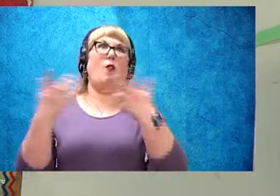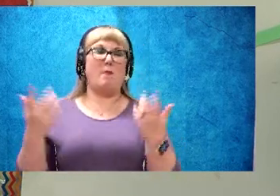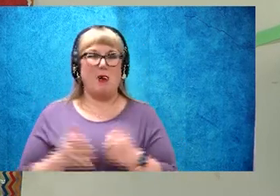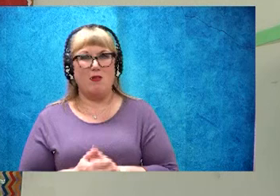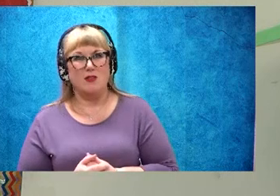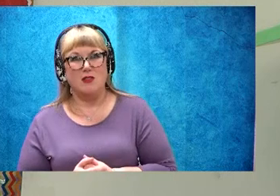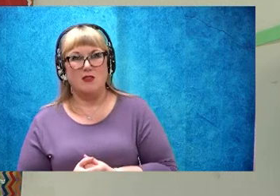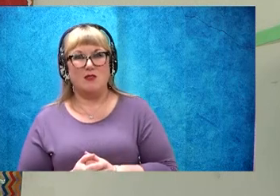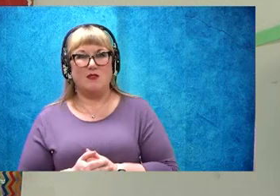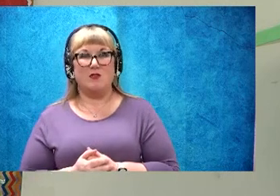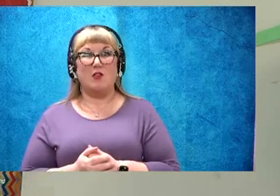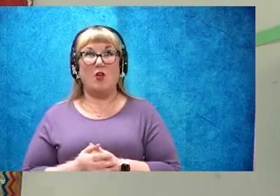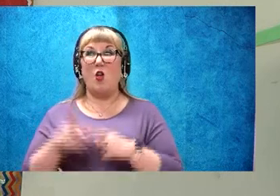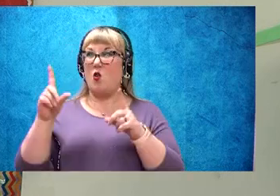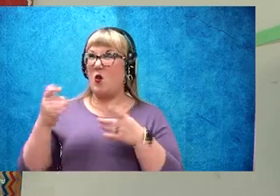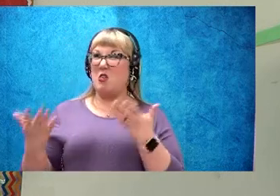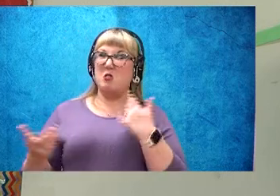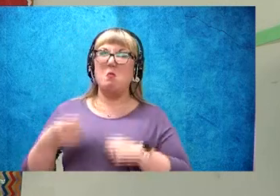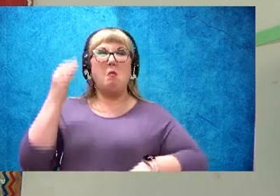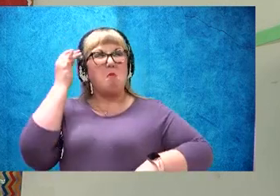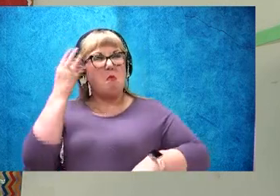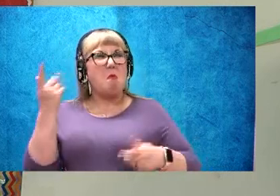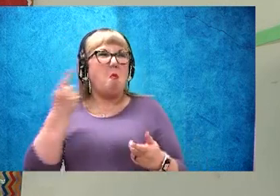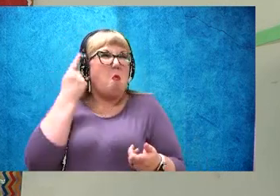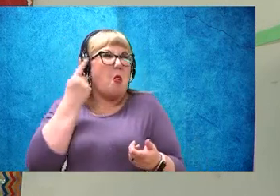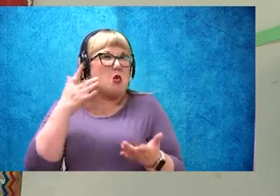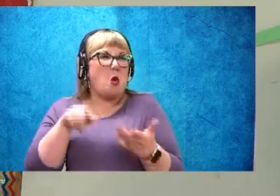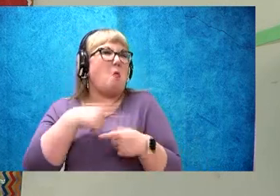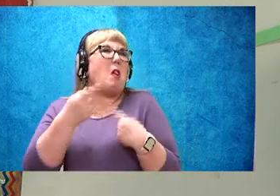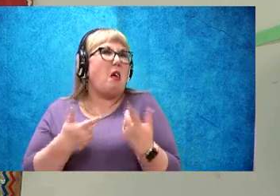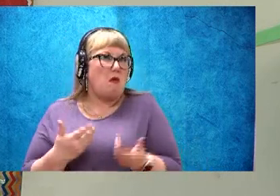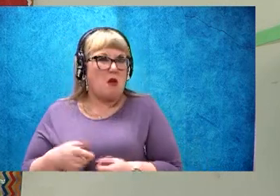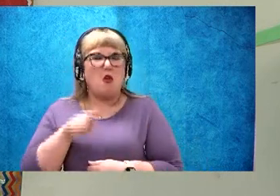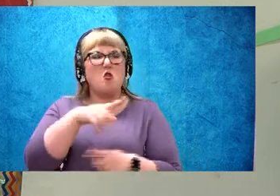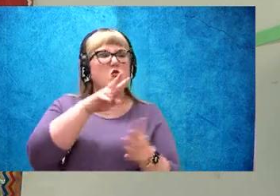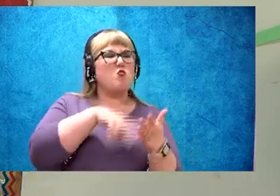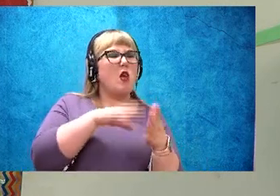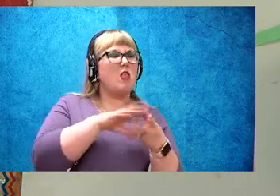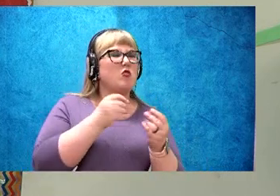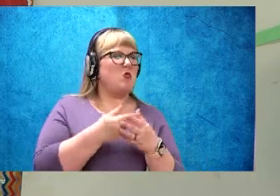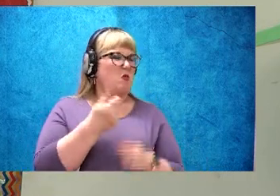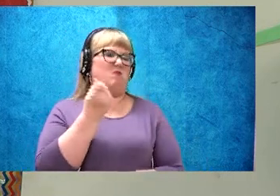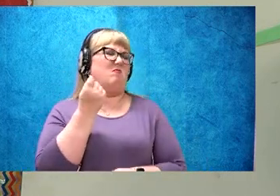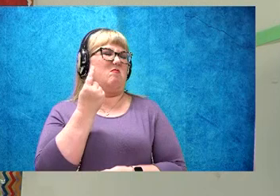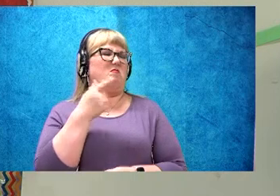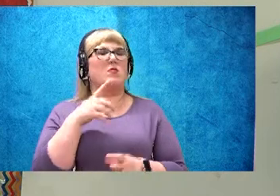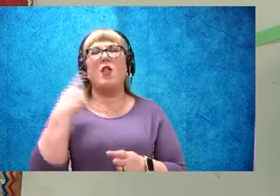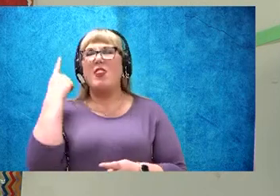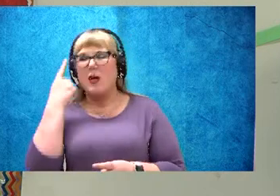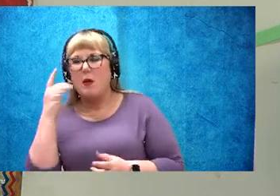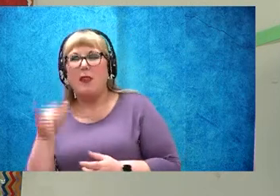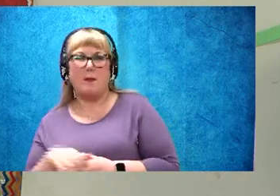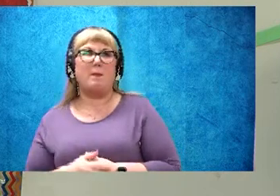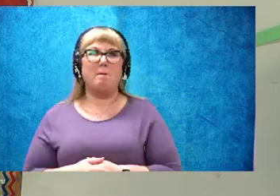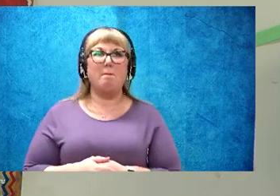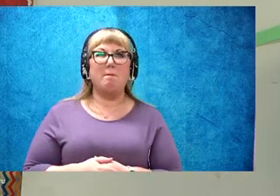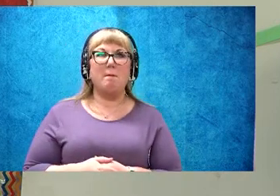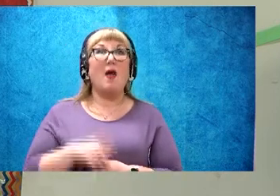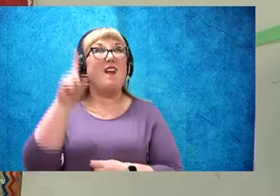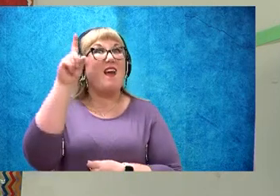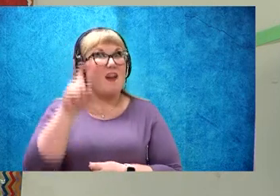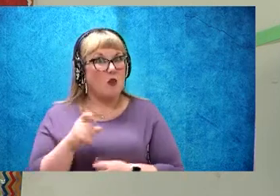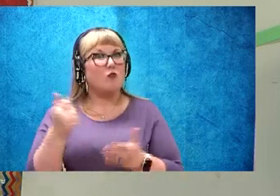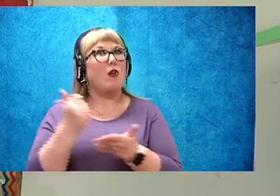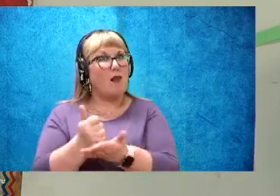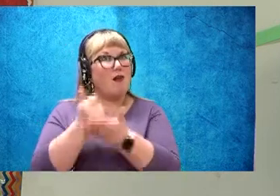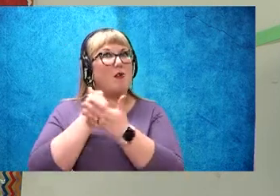or questions you may have about something that you, you, you read in the story. Again, asking questions help